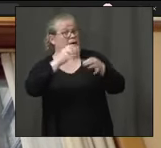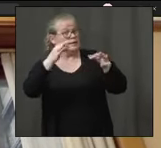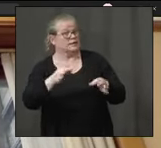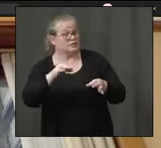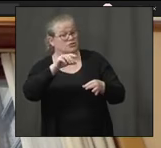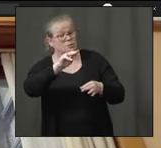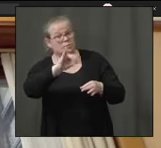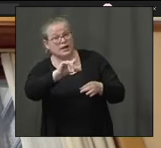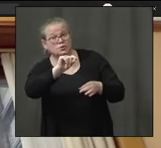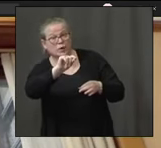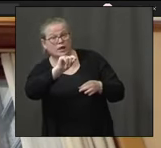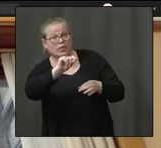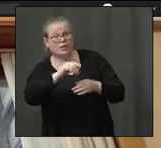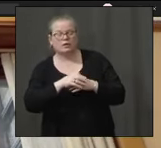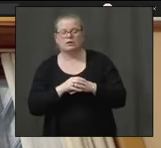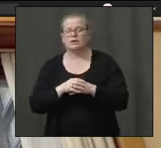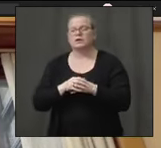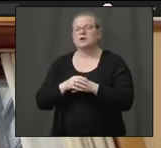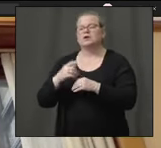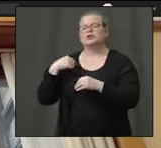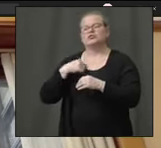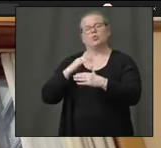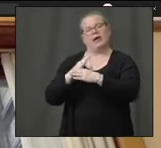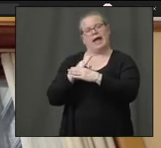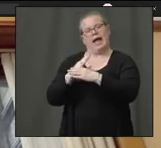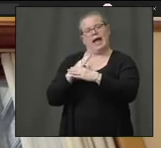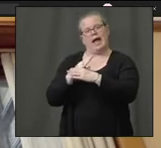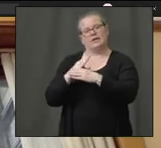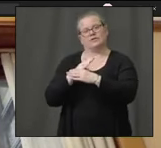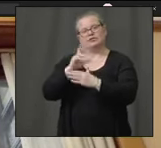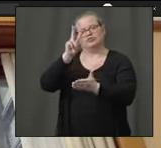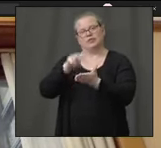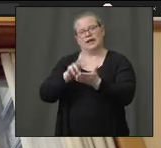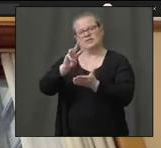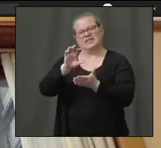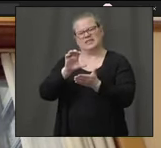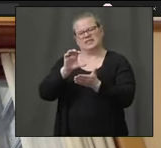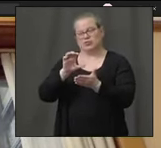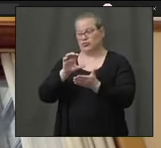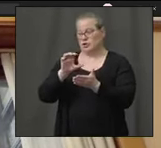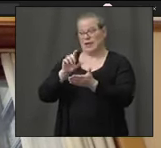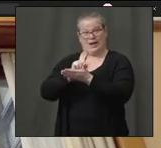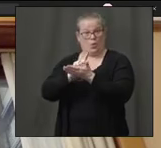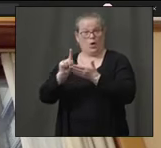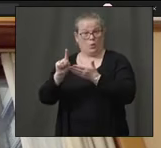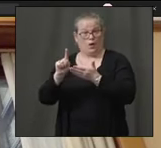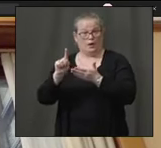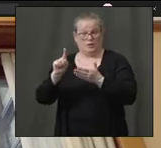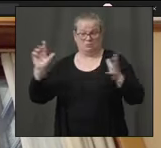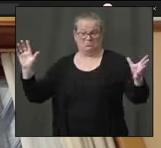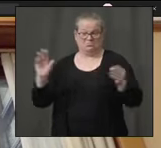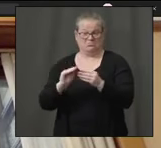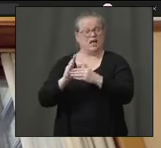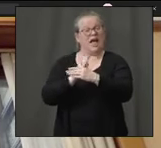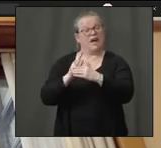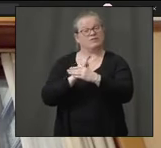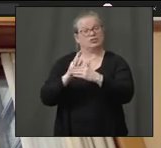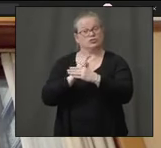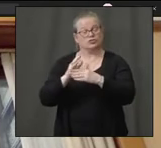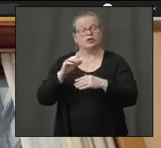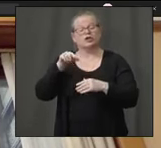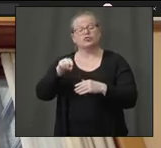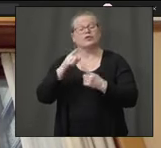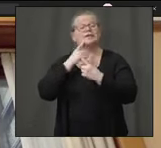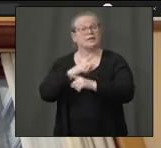So 2,600 tests per day is what we've averaged in the state of Connecticut over the last week. So this announcement will add significantly to that.